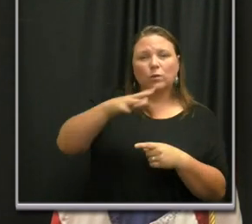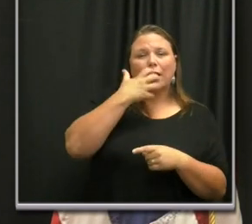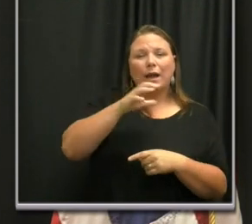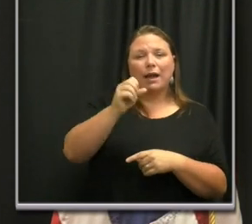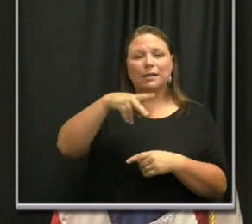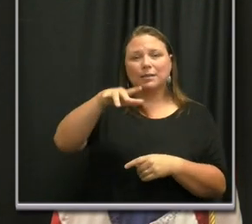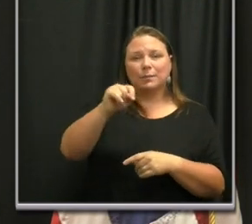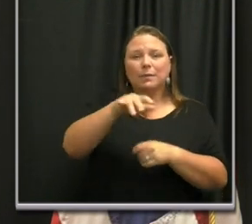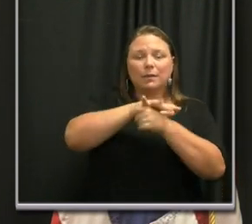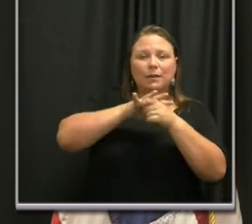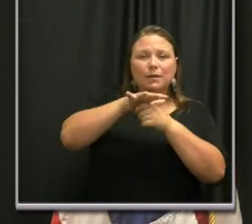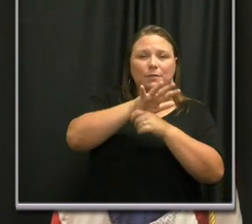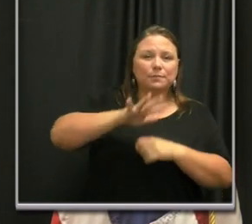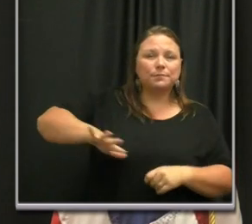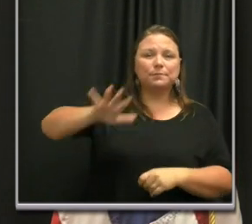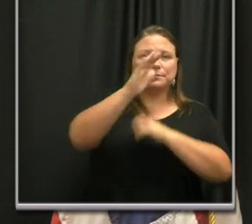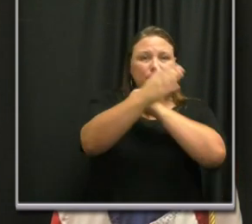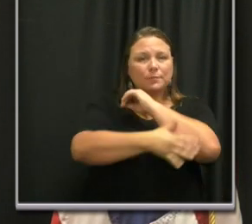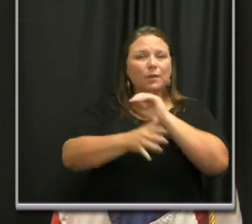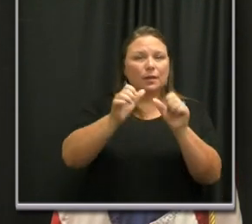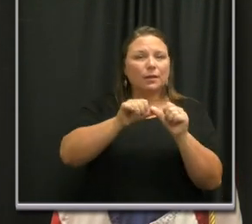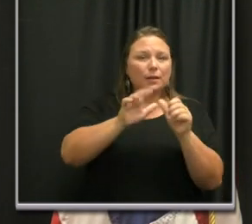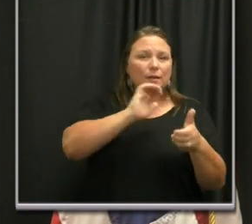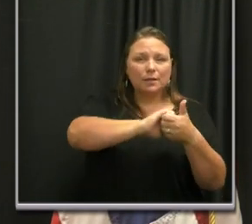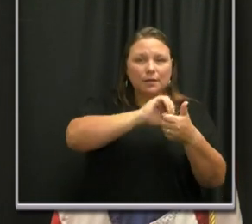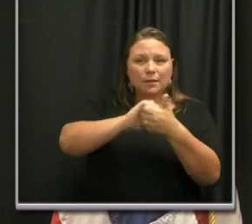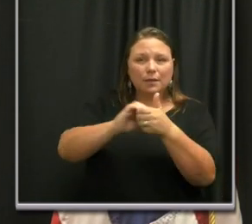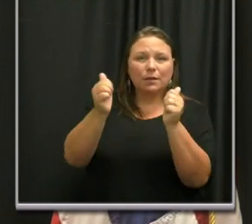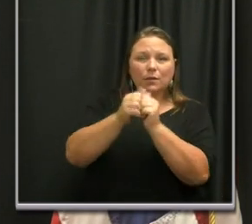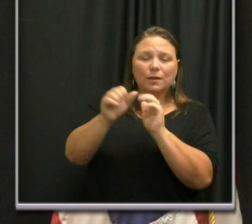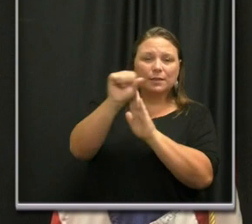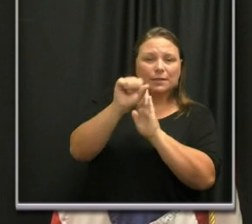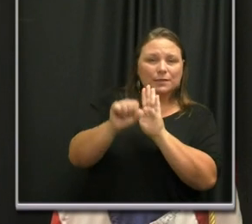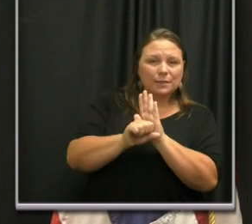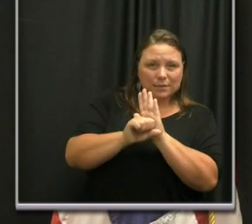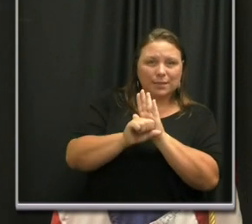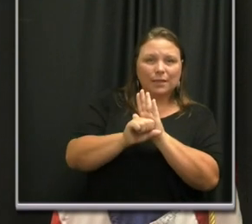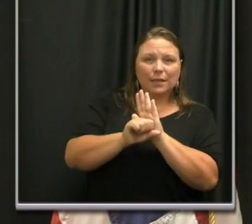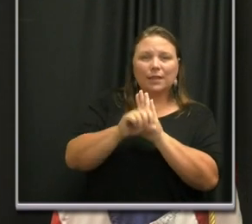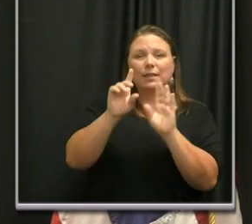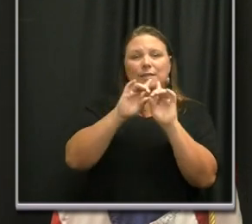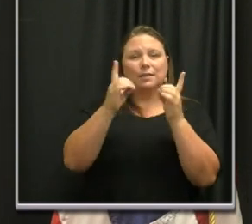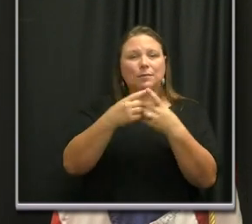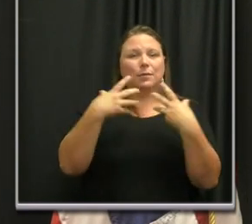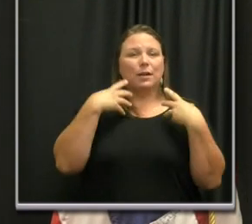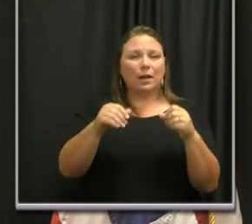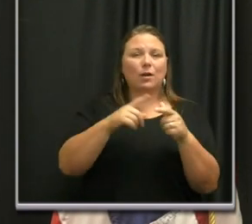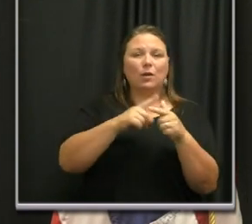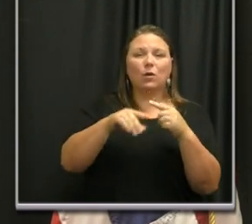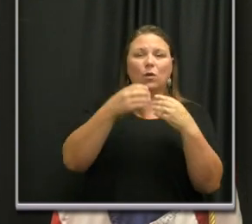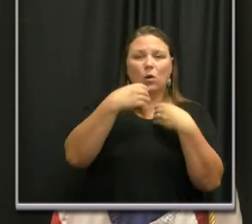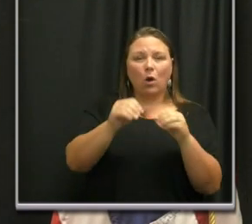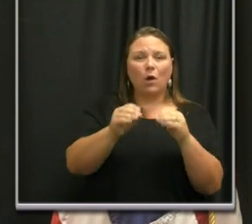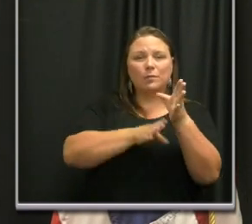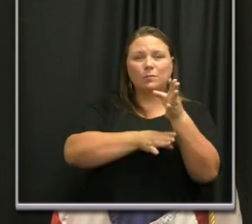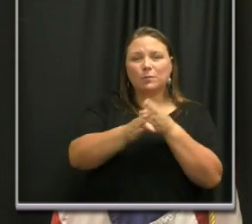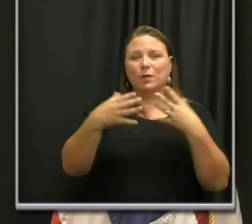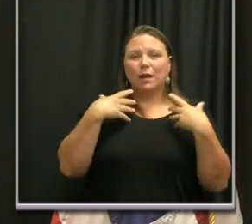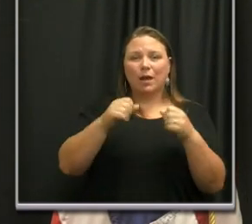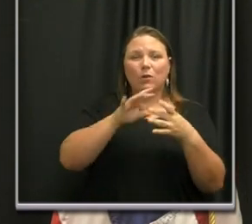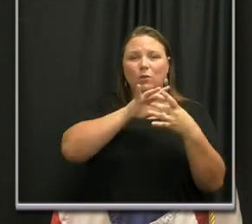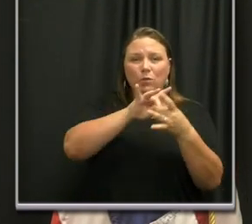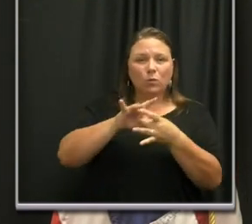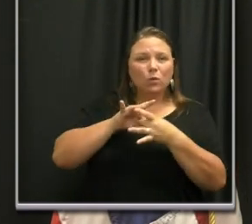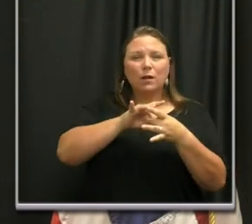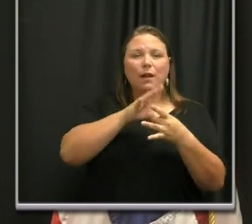around the county. We are continuing to partner with the State Department of Health Office of Minority Health to coordinate and